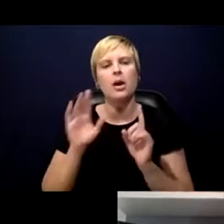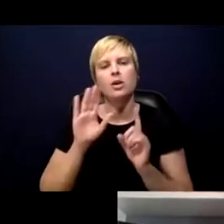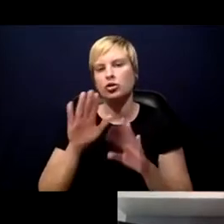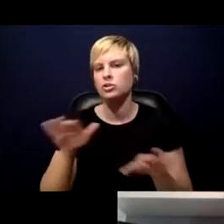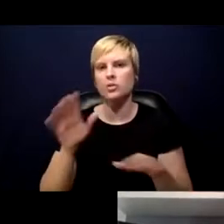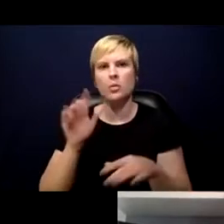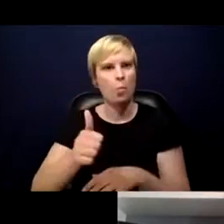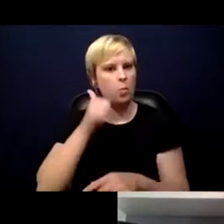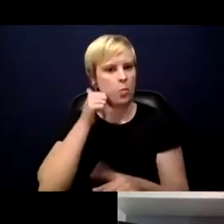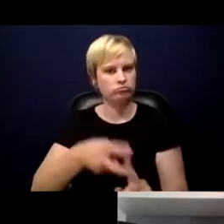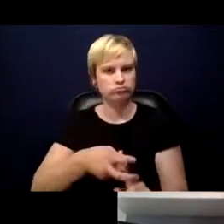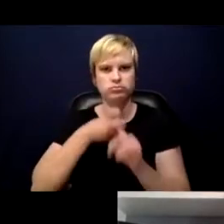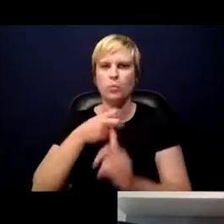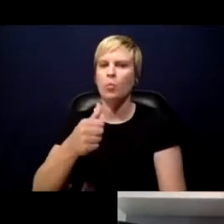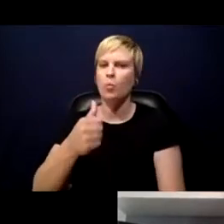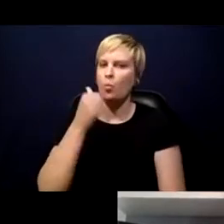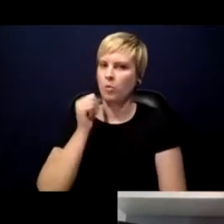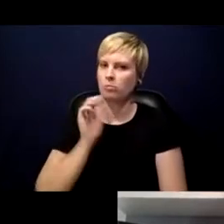taken away.